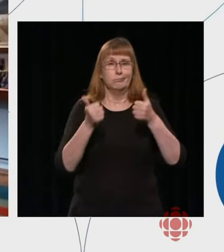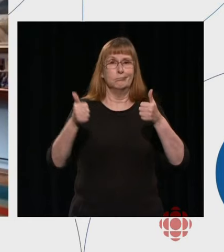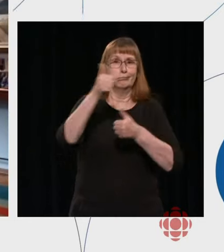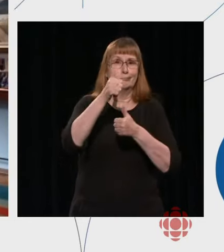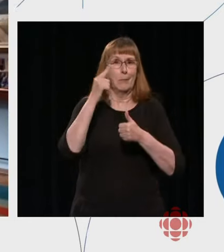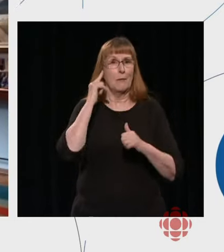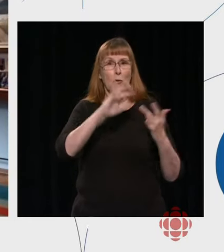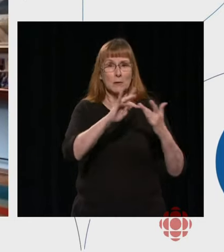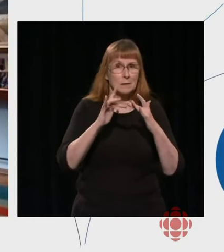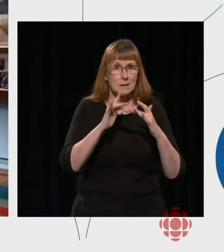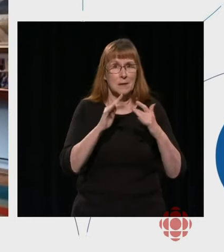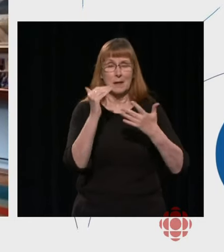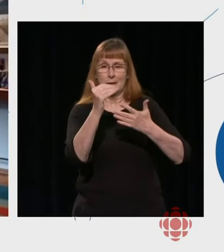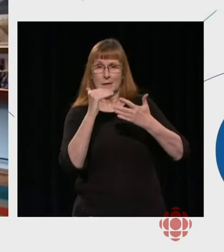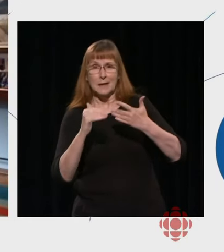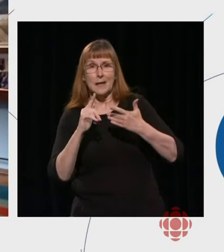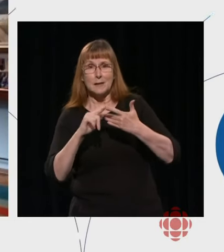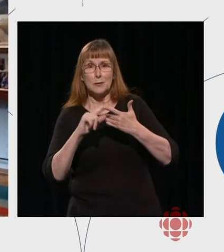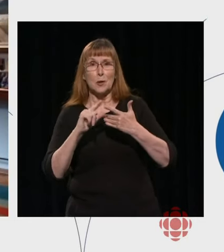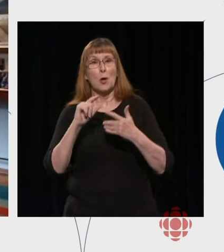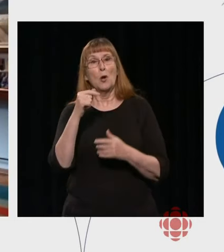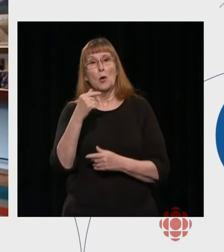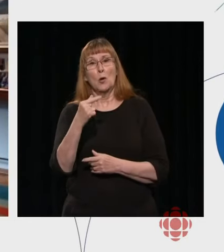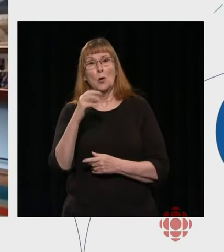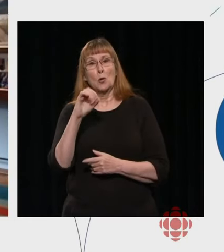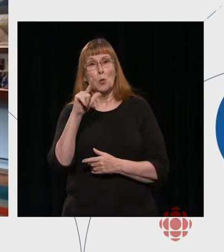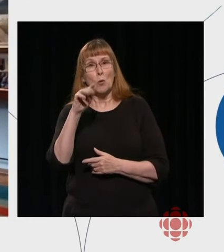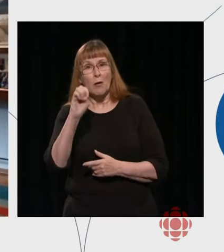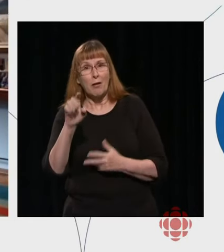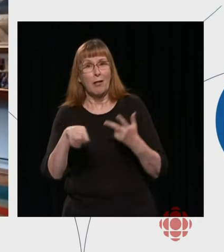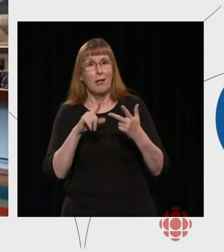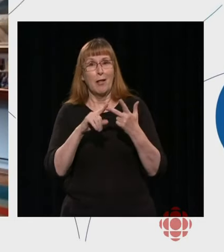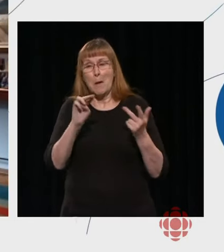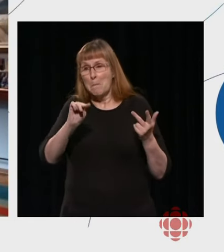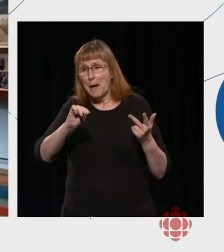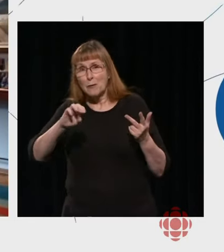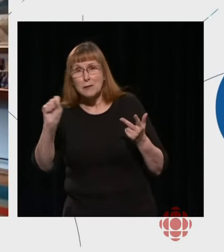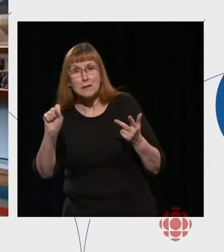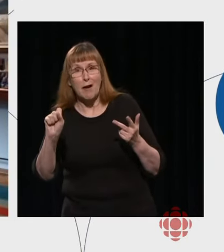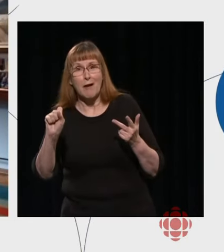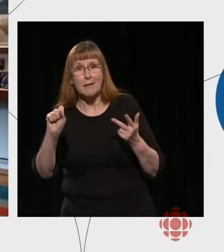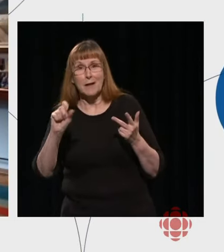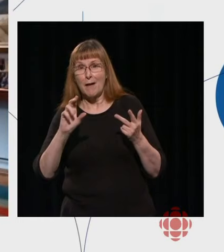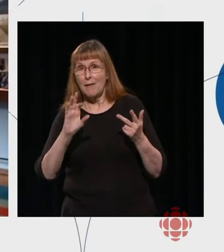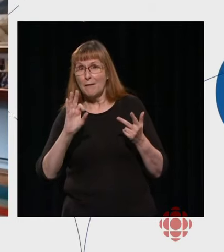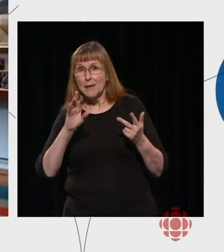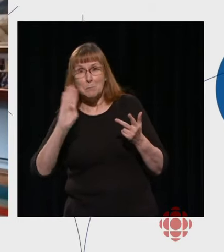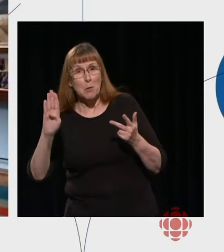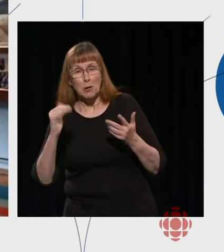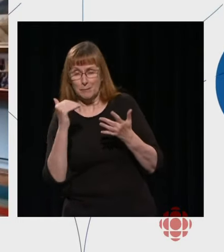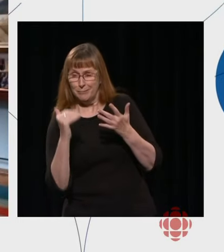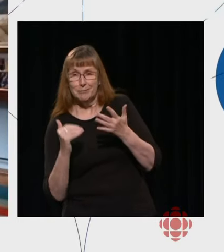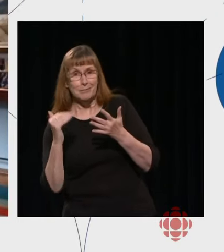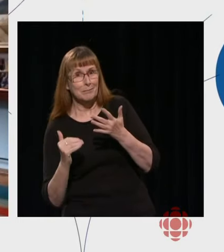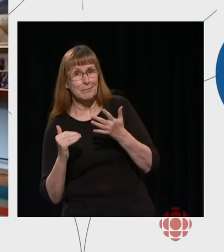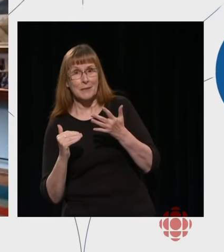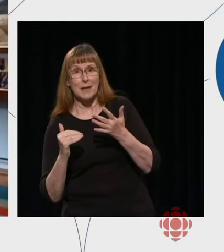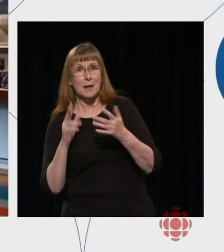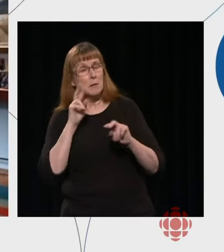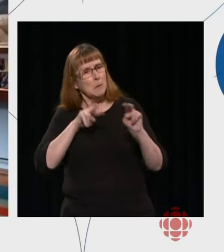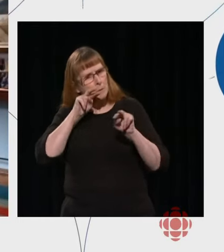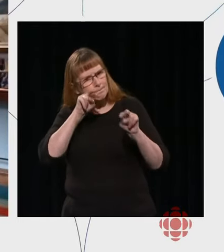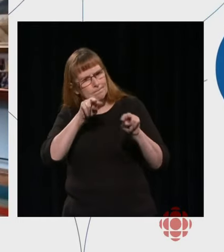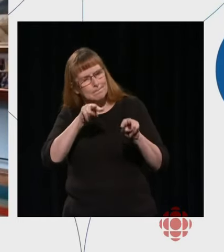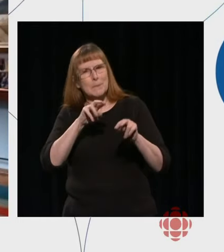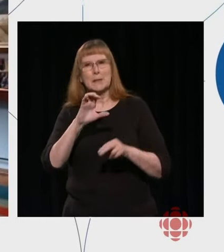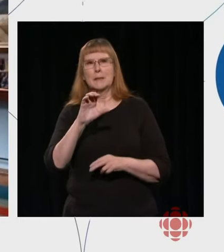it's extraordinarily gratifying that in a time of crisis that Canadians of all ages have turned